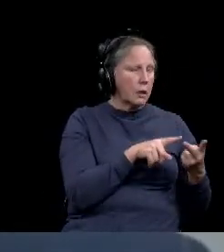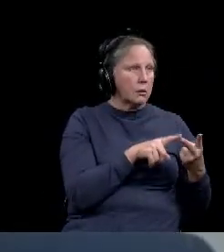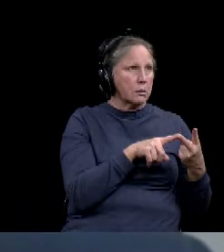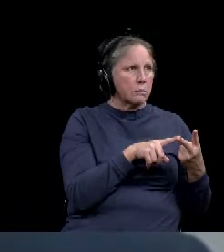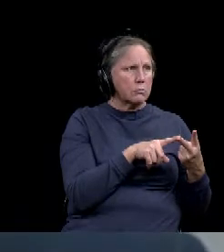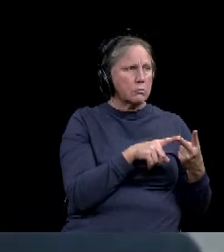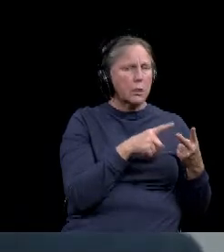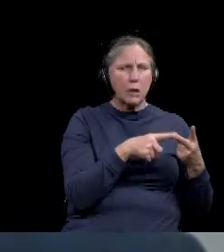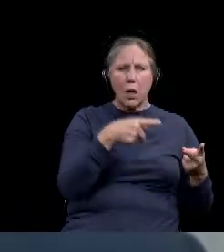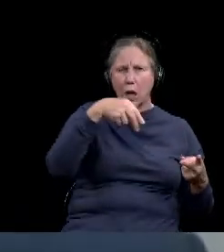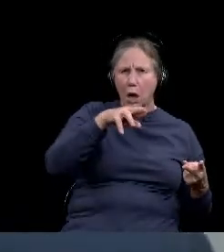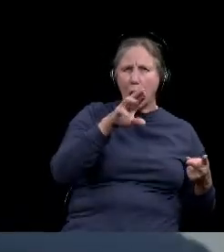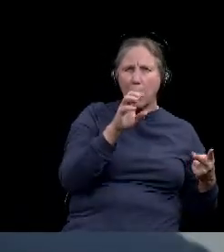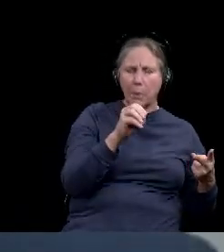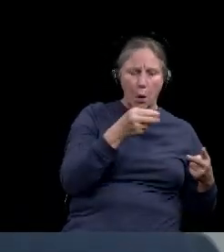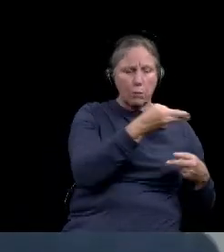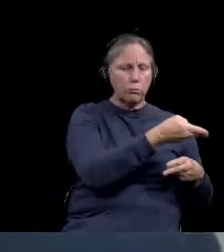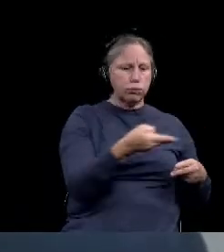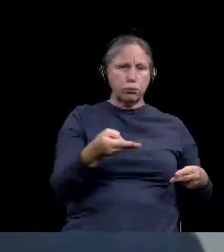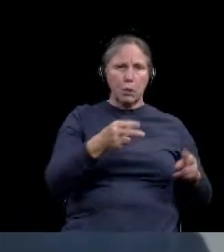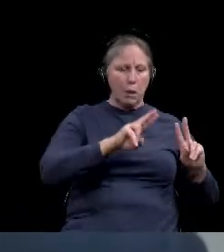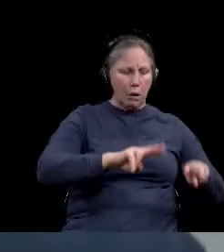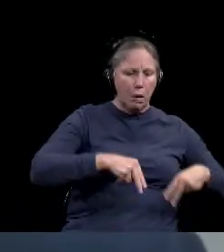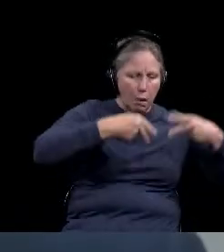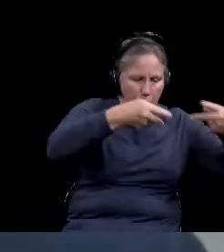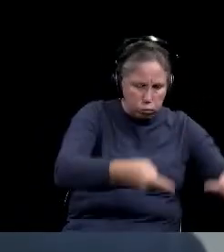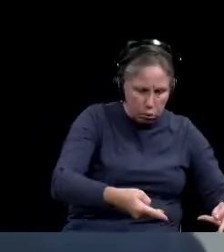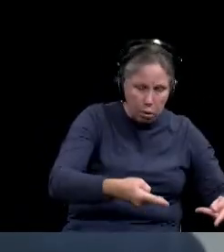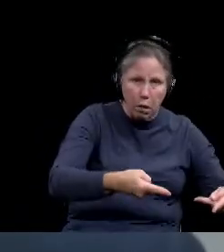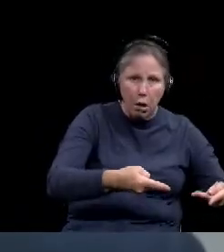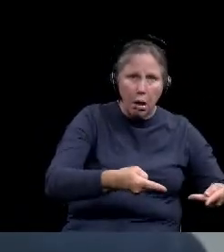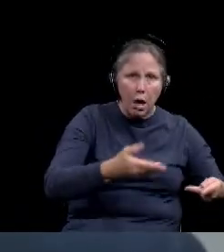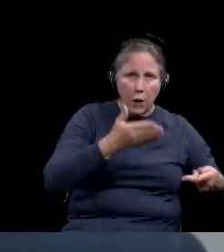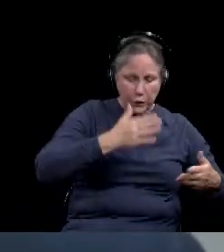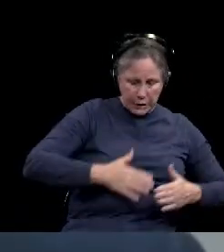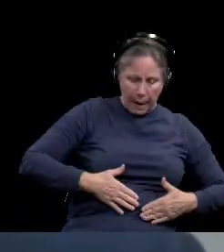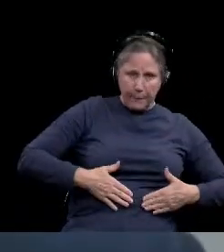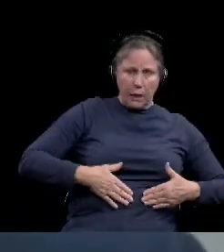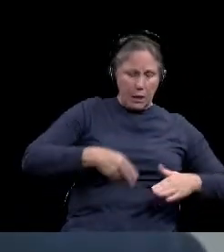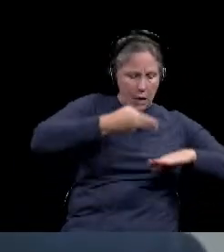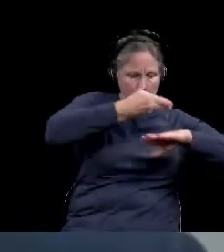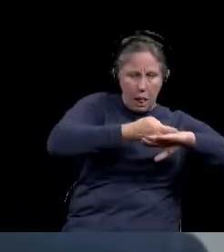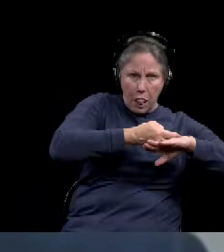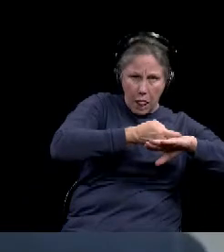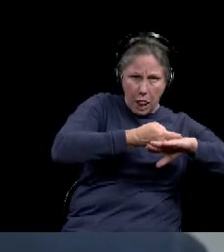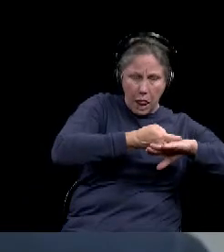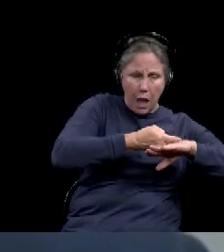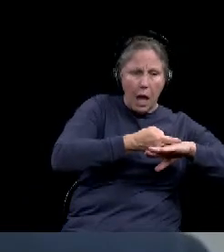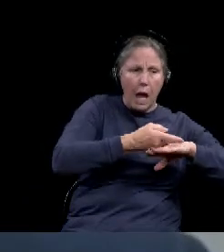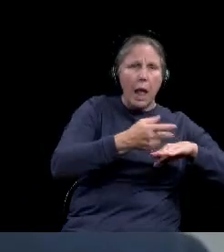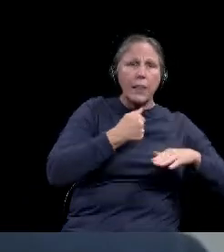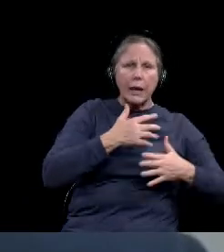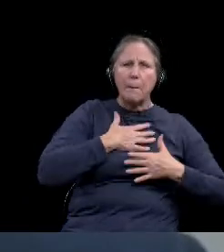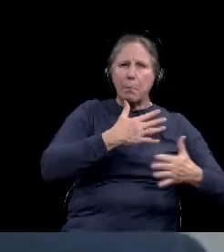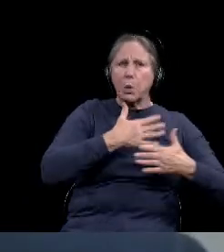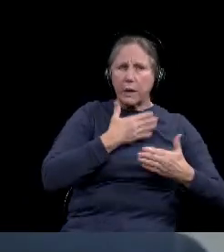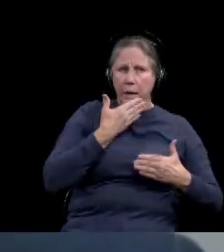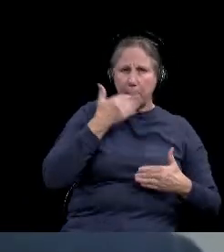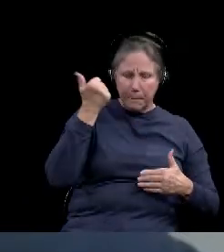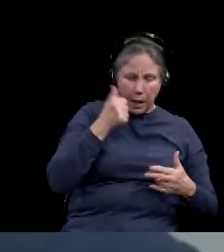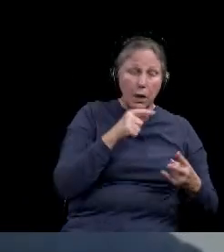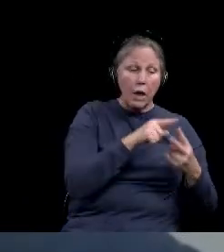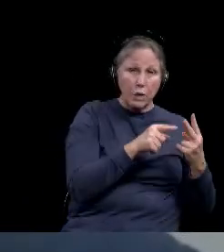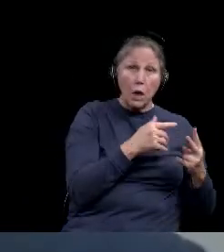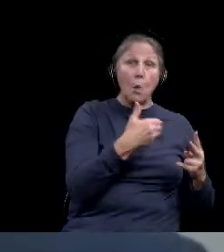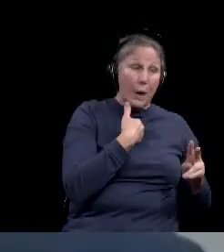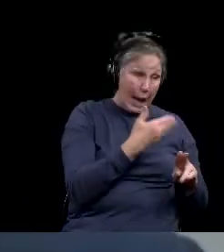uh, something called prone positioning where you just flip patients on their, on their stomach and that actually helps them oxygenate better. So these are things that